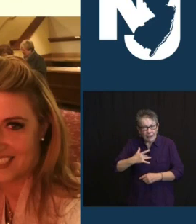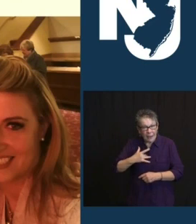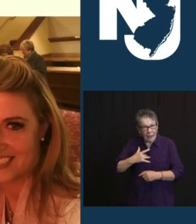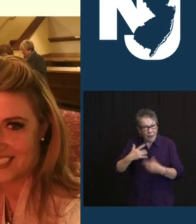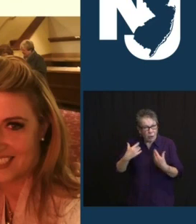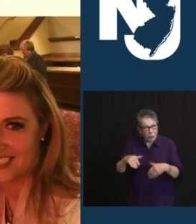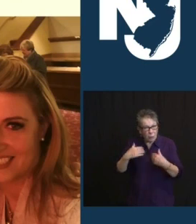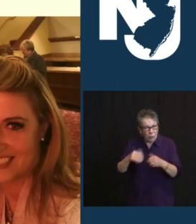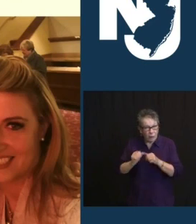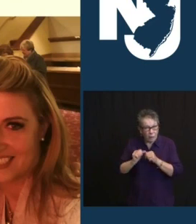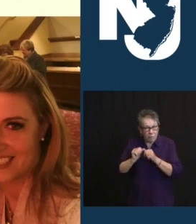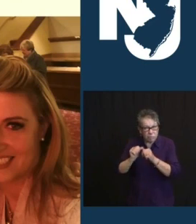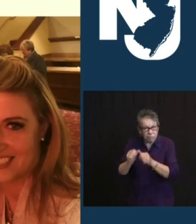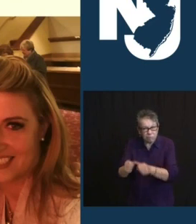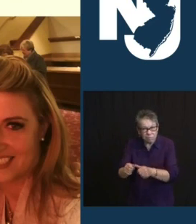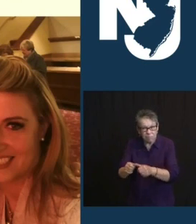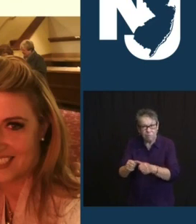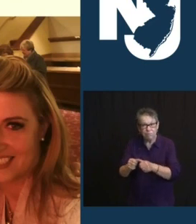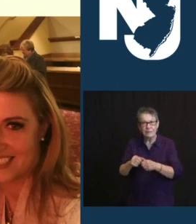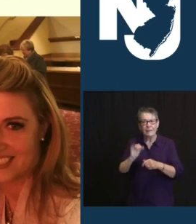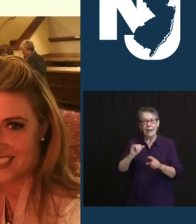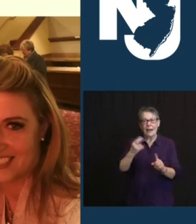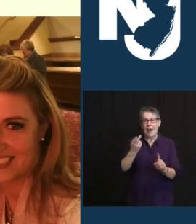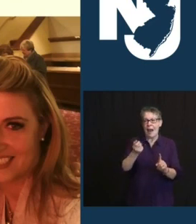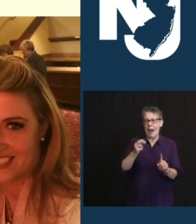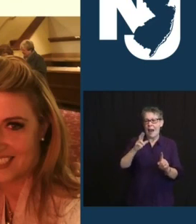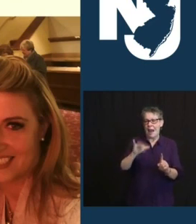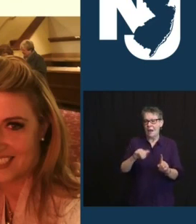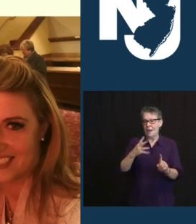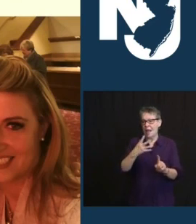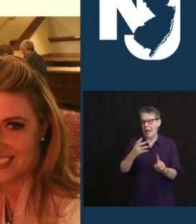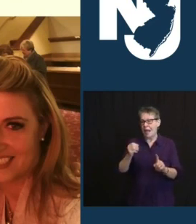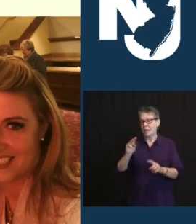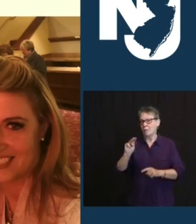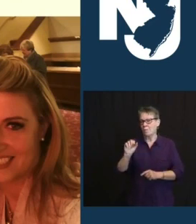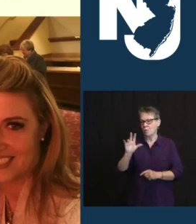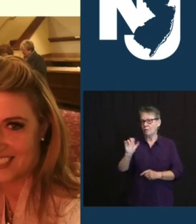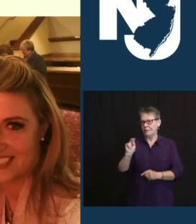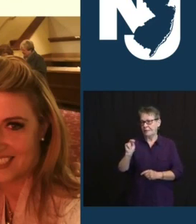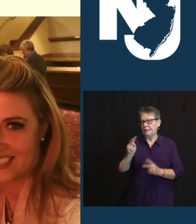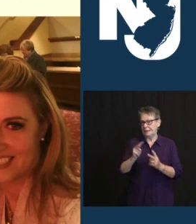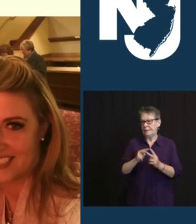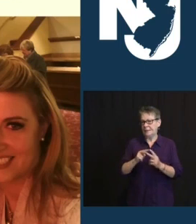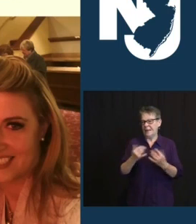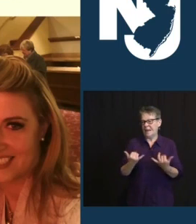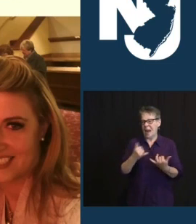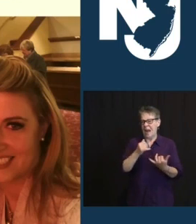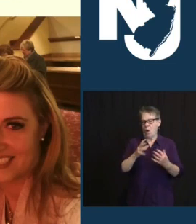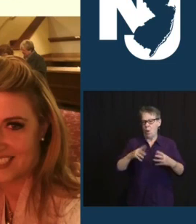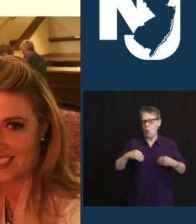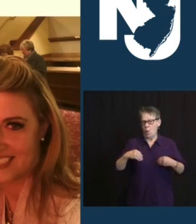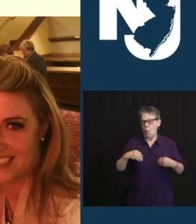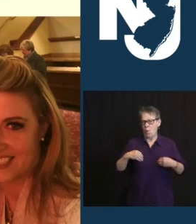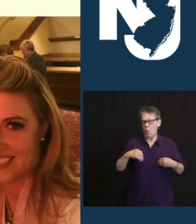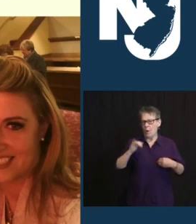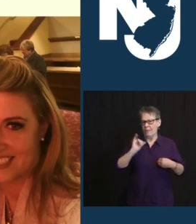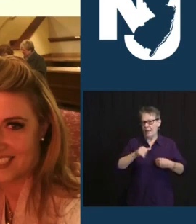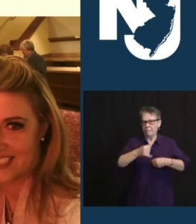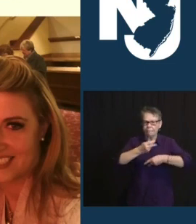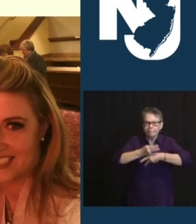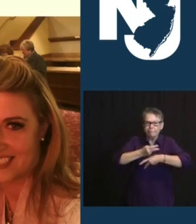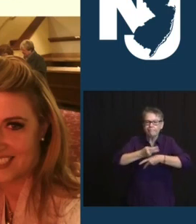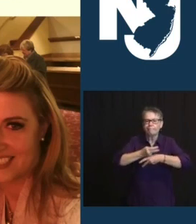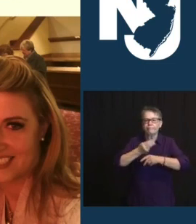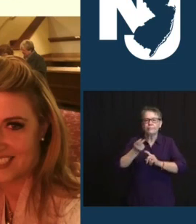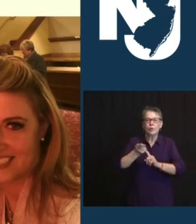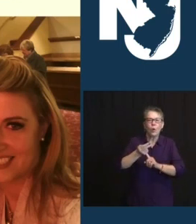THAT'S HARRY AND MARINE TAPALDOS, WHO ARE THE CURRENT OWNERS AND MINDERS OF THIS HISTORIC LANDMARK. AND WHEN THE